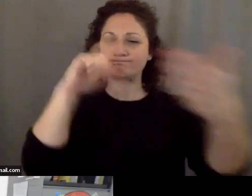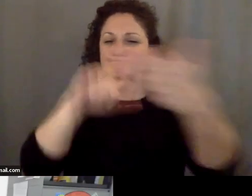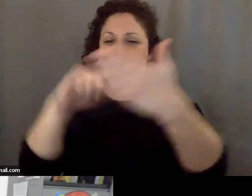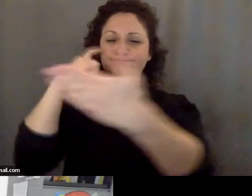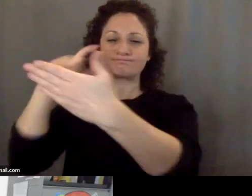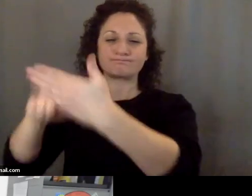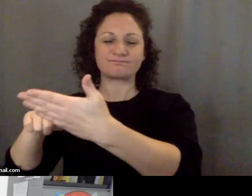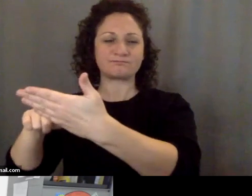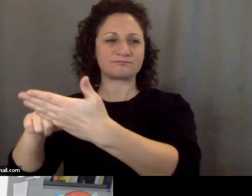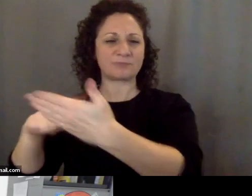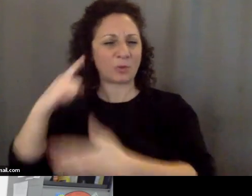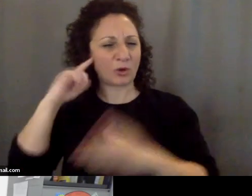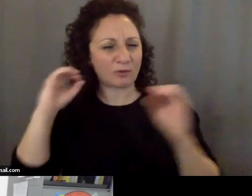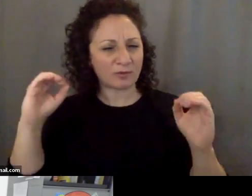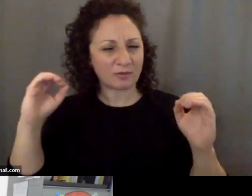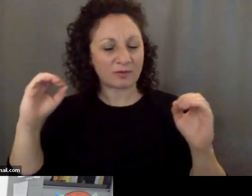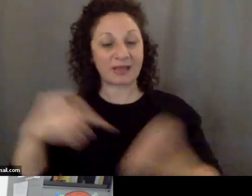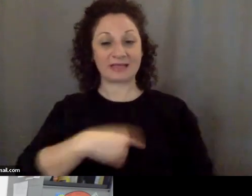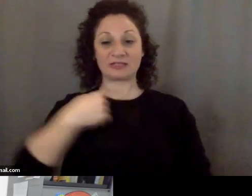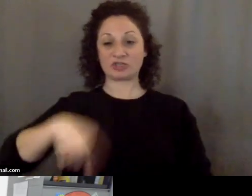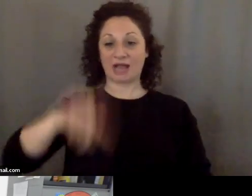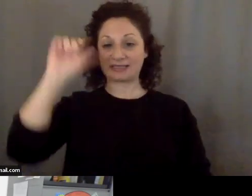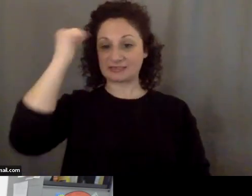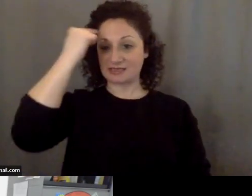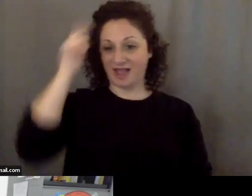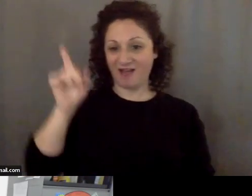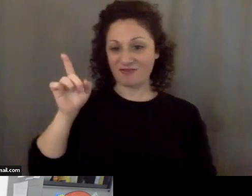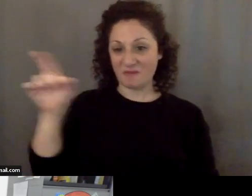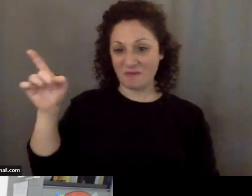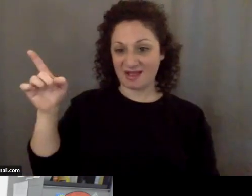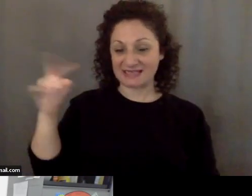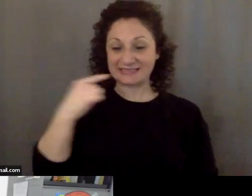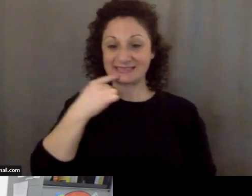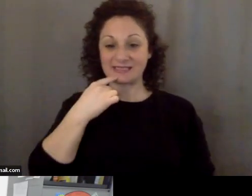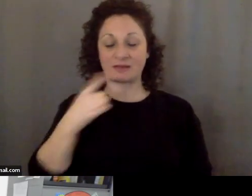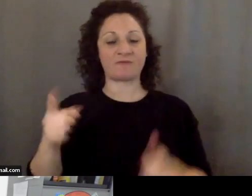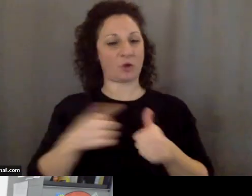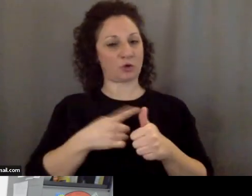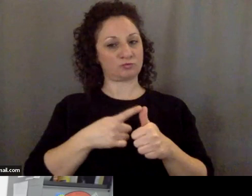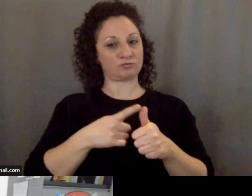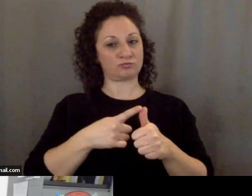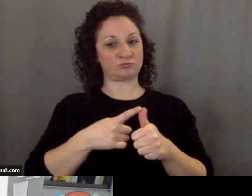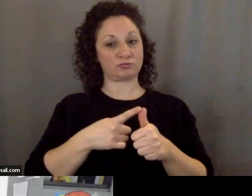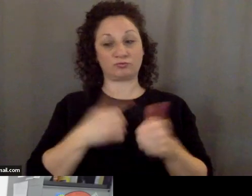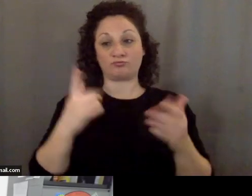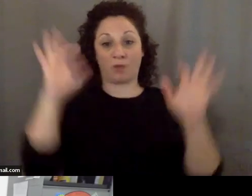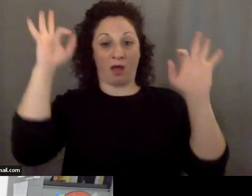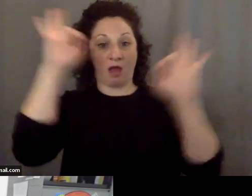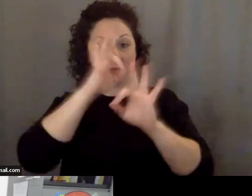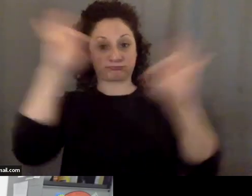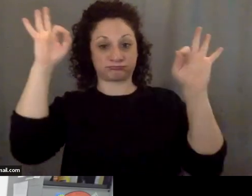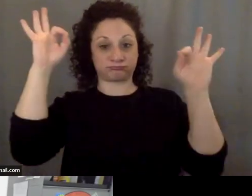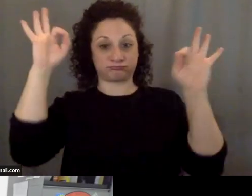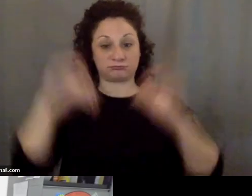And the Chinese government says, first of all, we don't know anything about it.